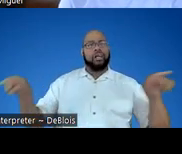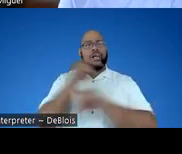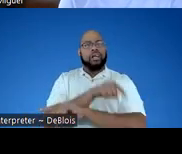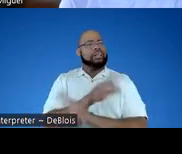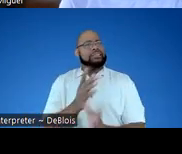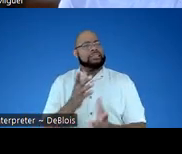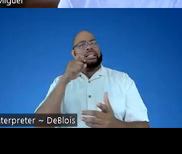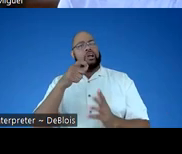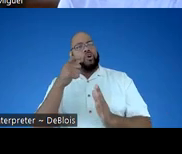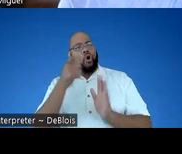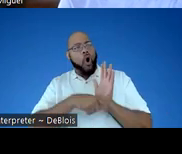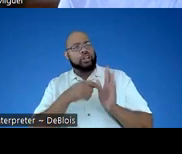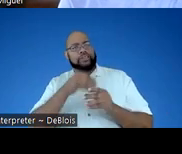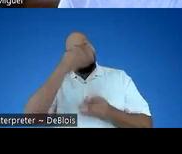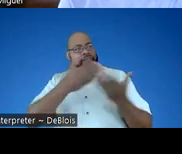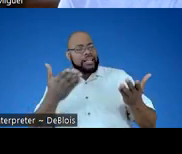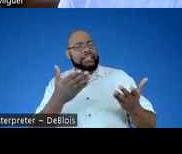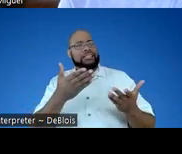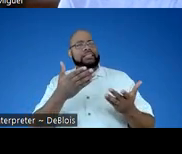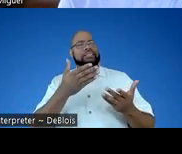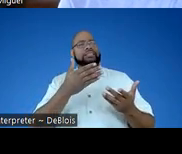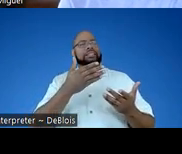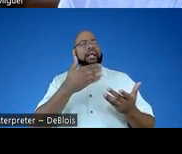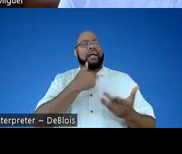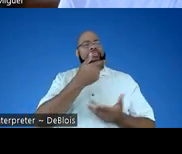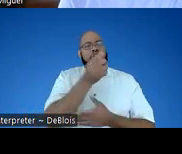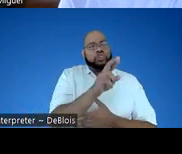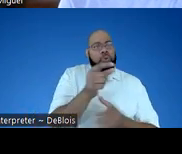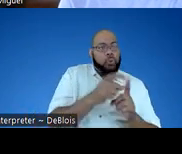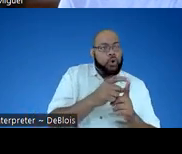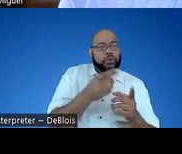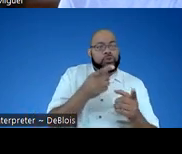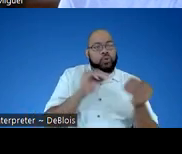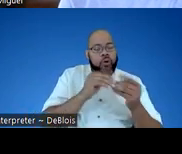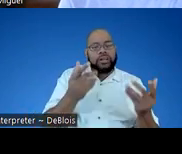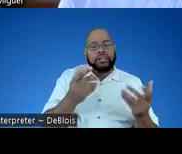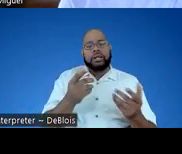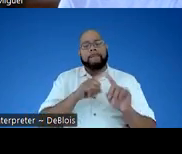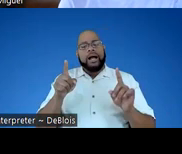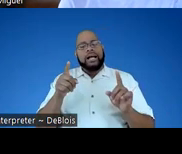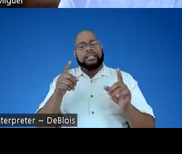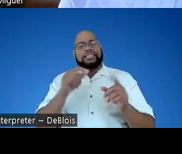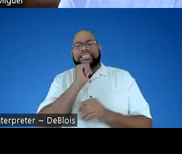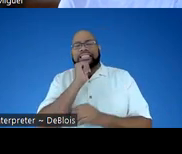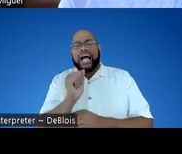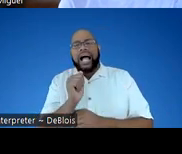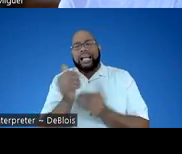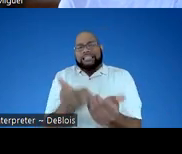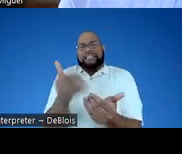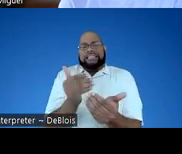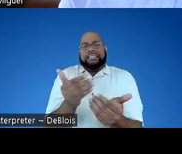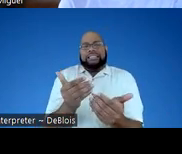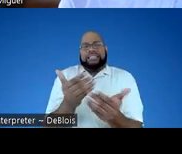articles in front of things. And we had gendered of the words to worry about. But it was so it was not an easy